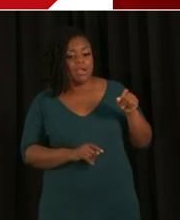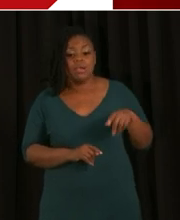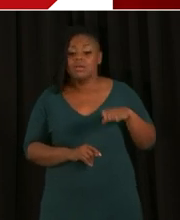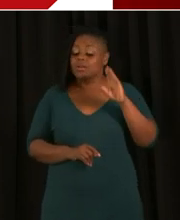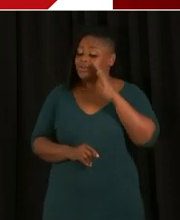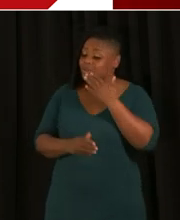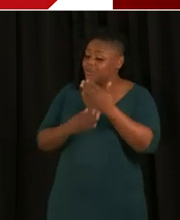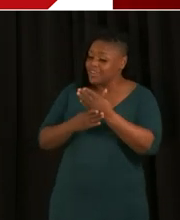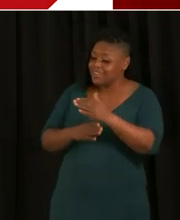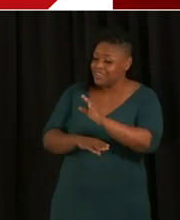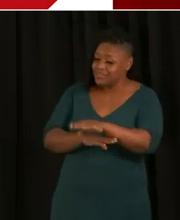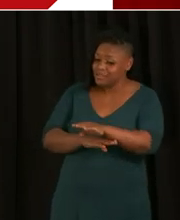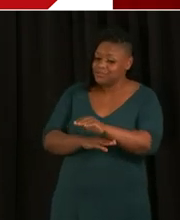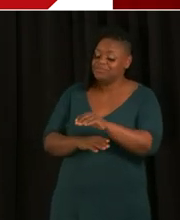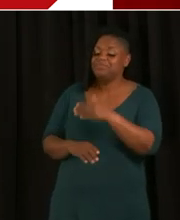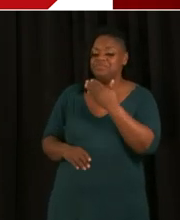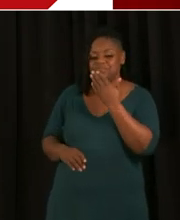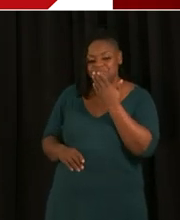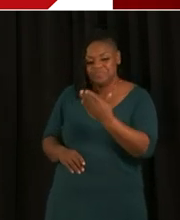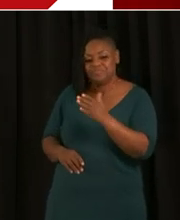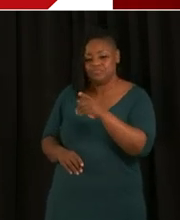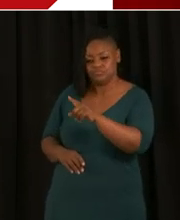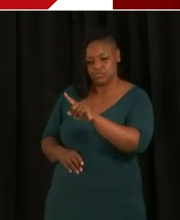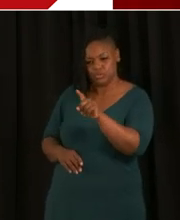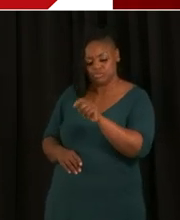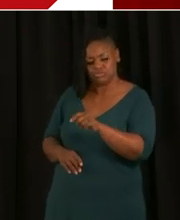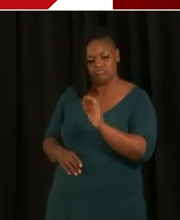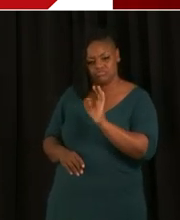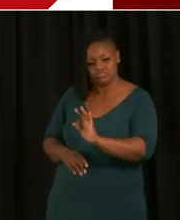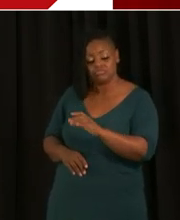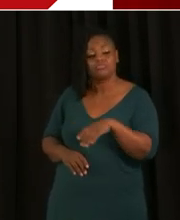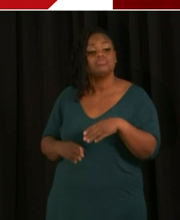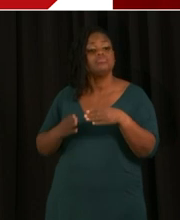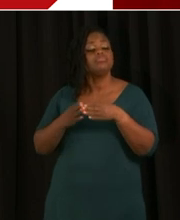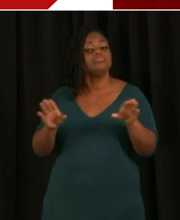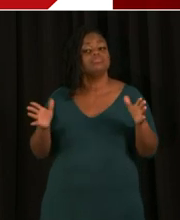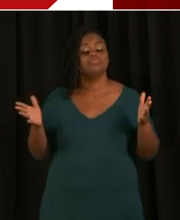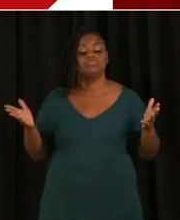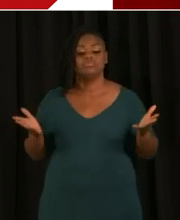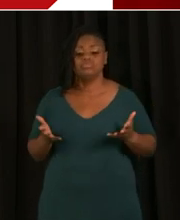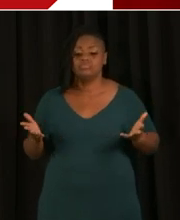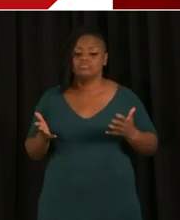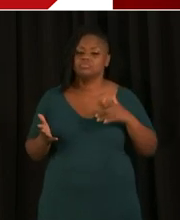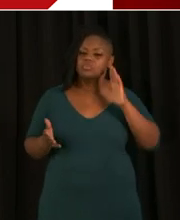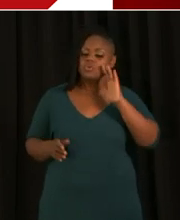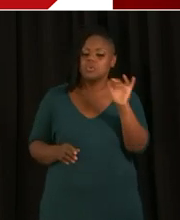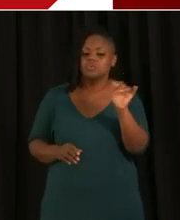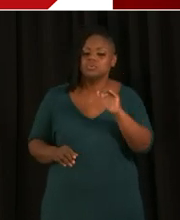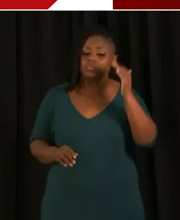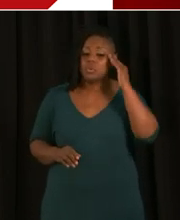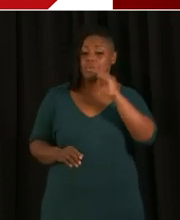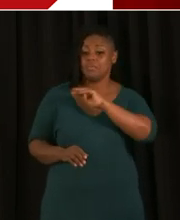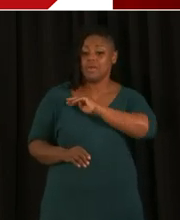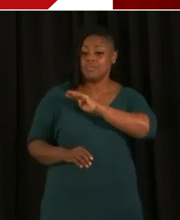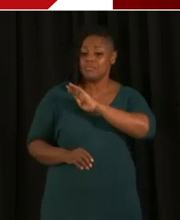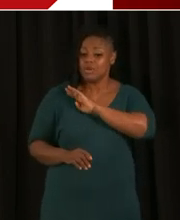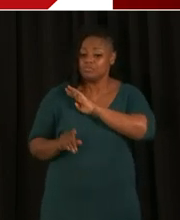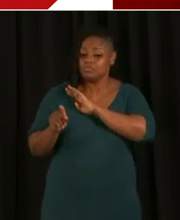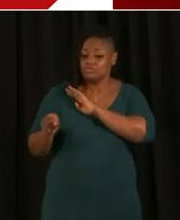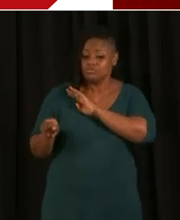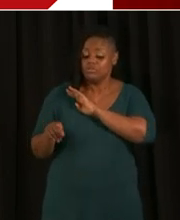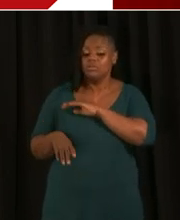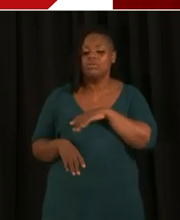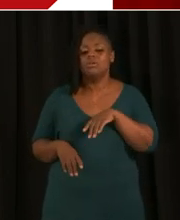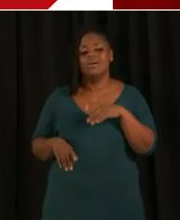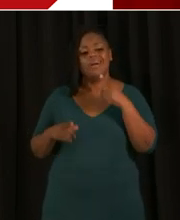Anna. Anna, thank you for the question. I I think overall, we're also, and I know that, you know, the mayor has been, you know,